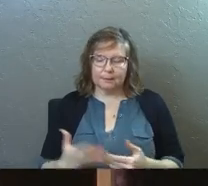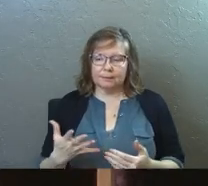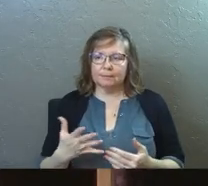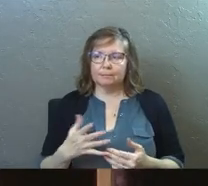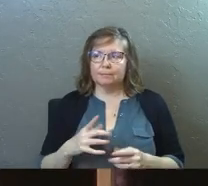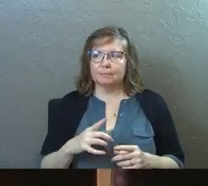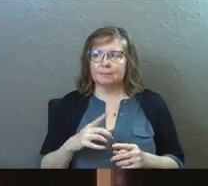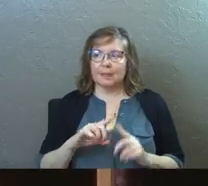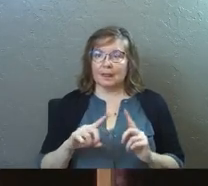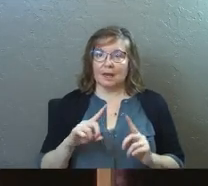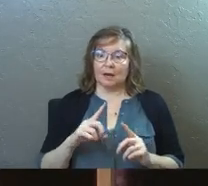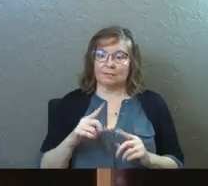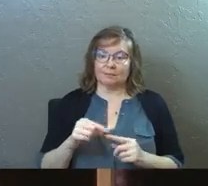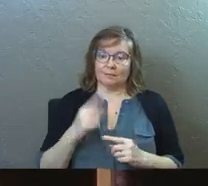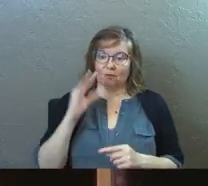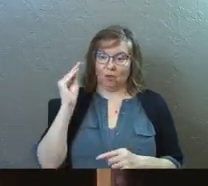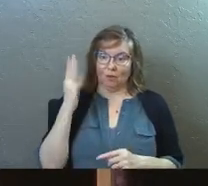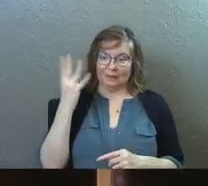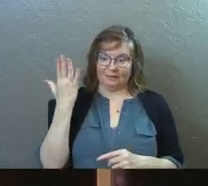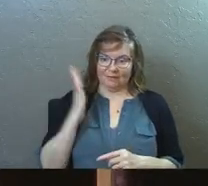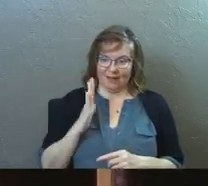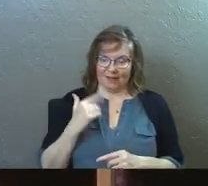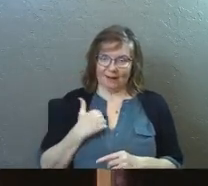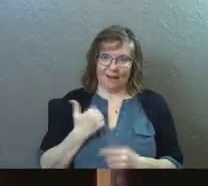there, but for the grace of God, go I.